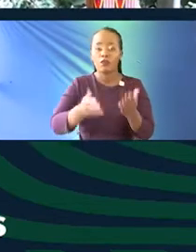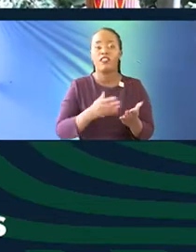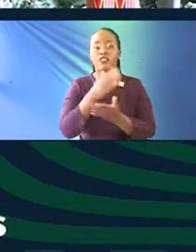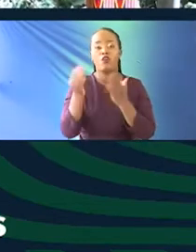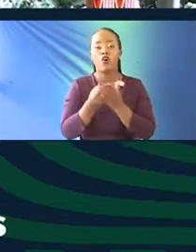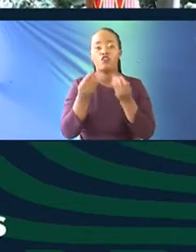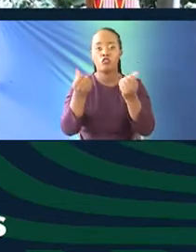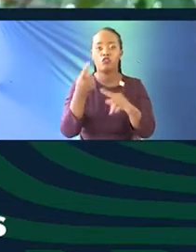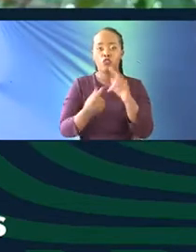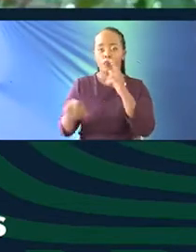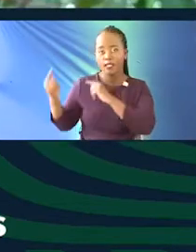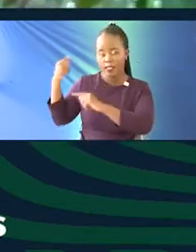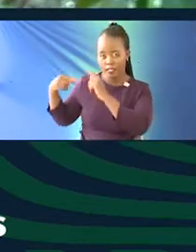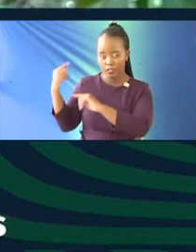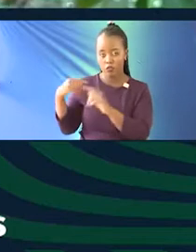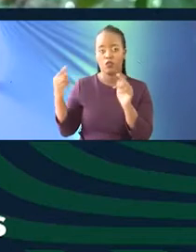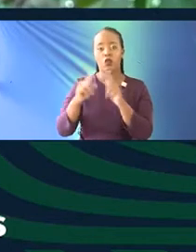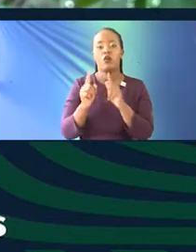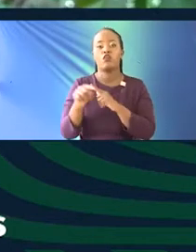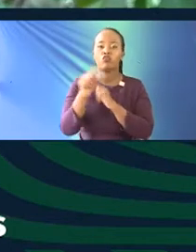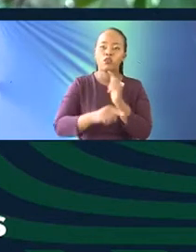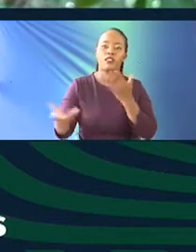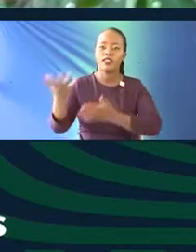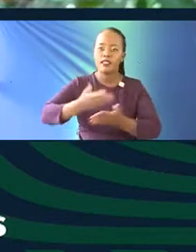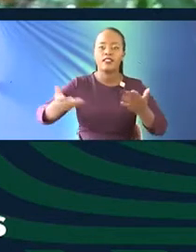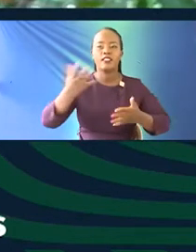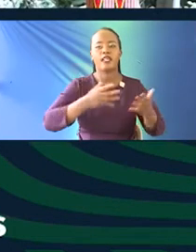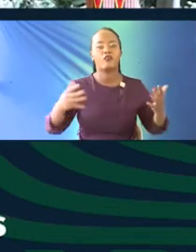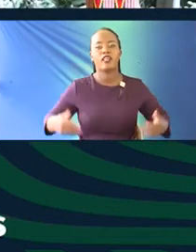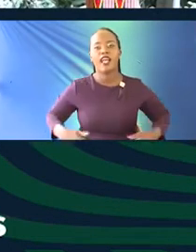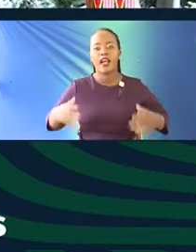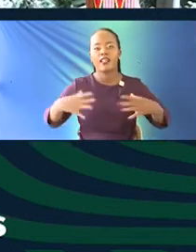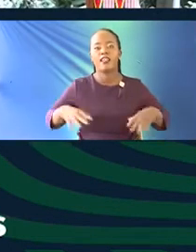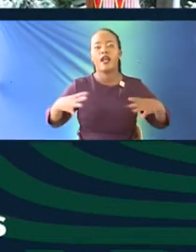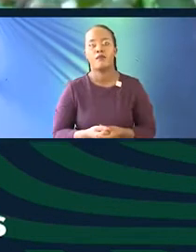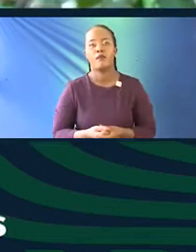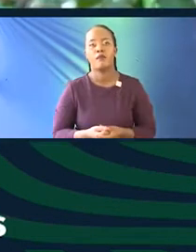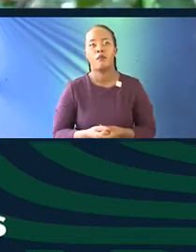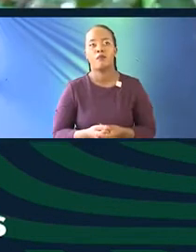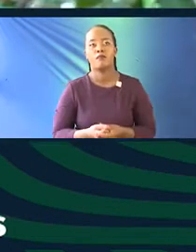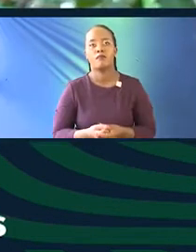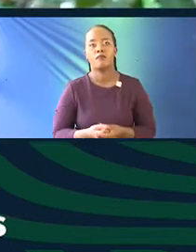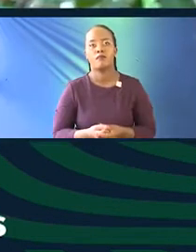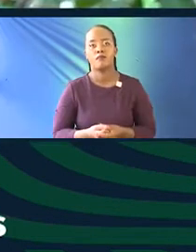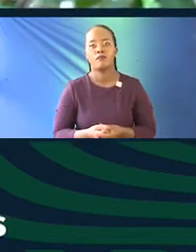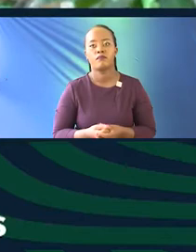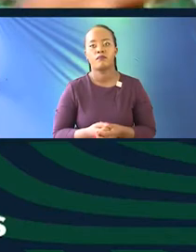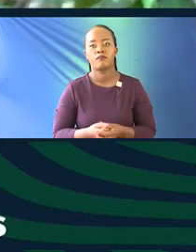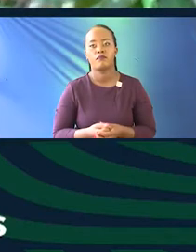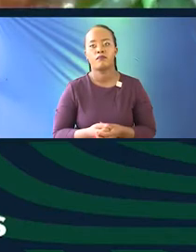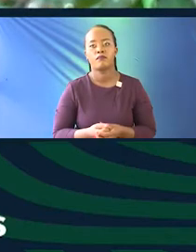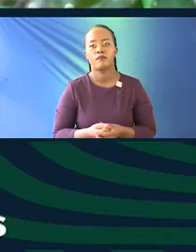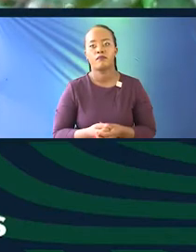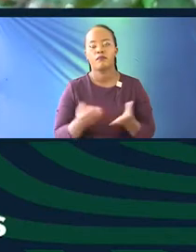and that is how we interact with the young people. Thank you. Are the slides running? I'm not sure what's going on, Well, I